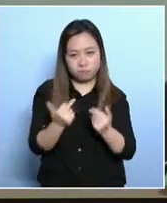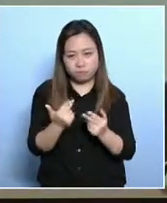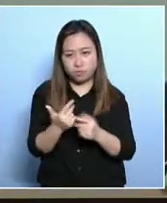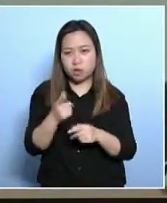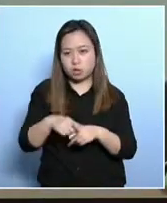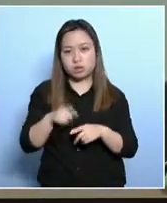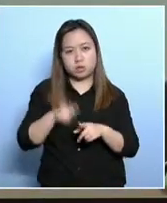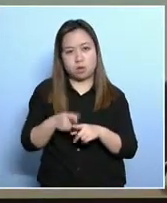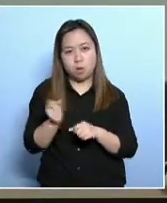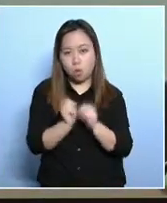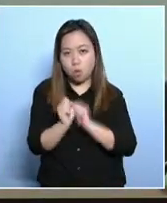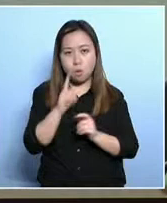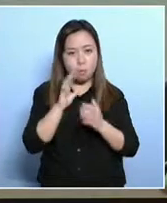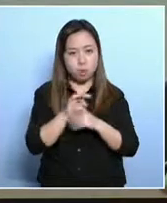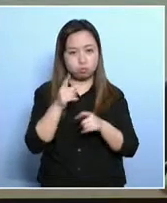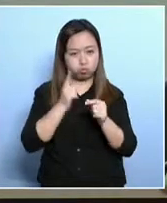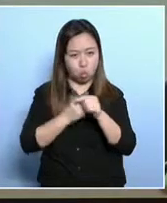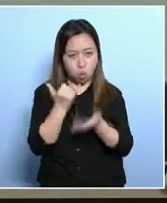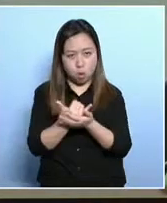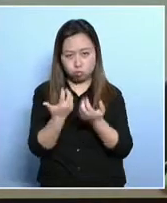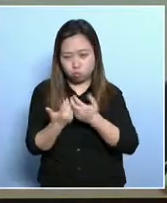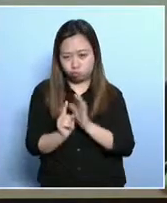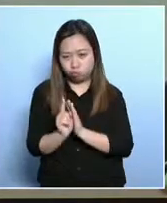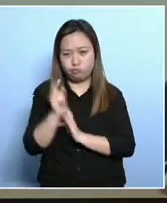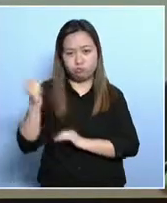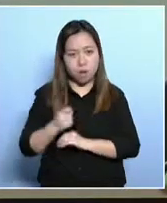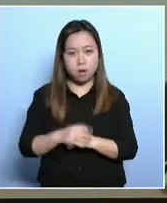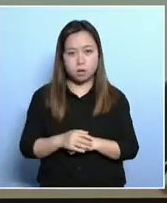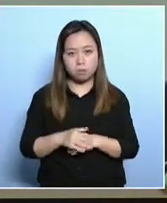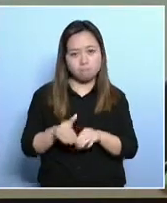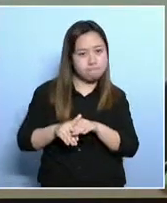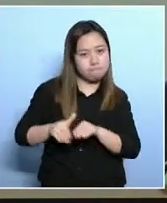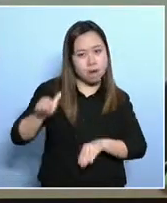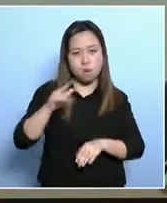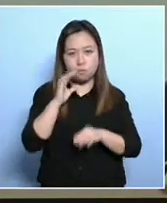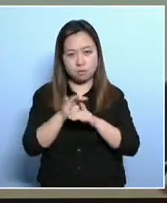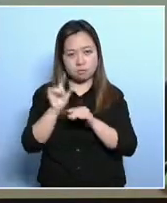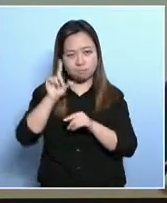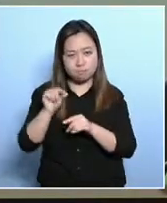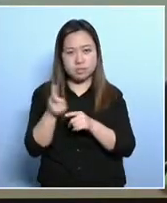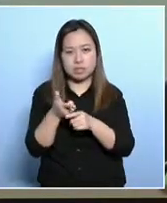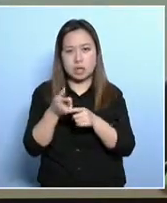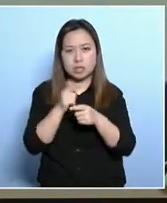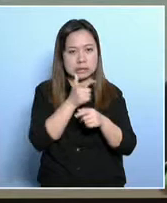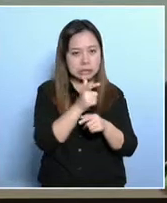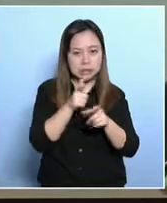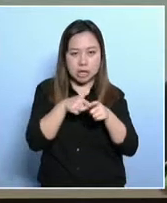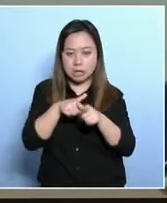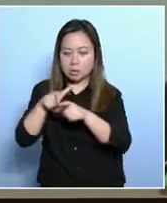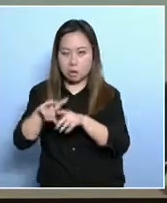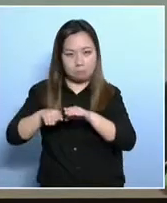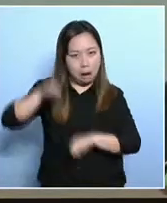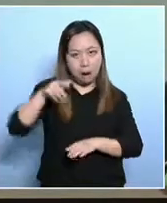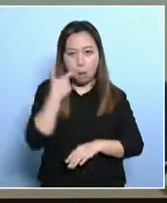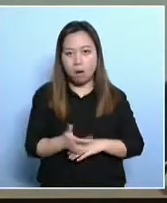Now he said that the median household income has